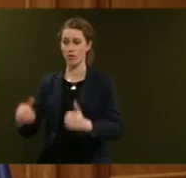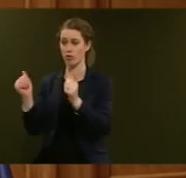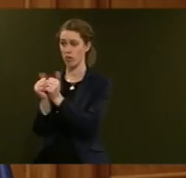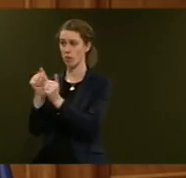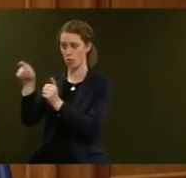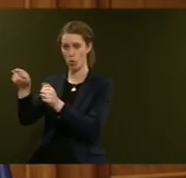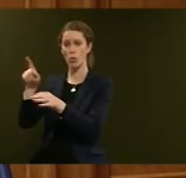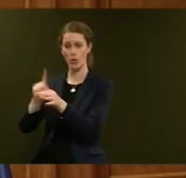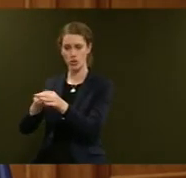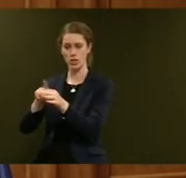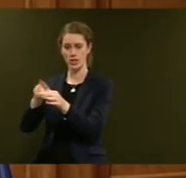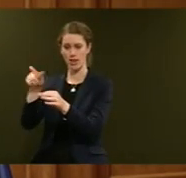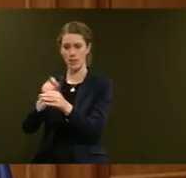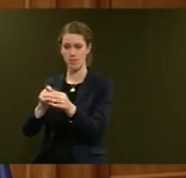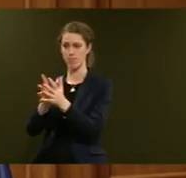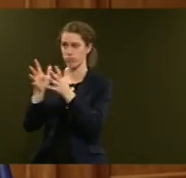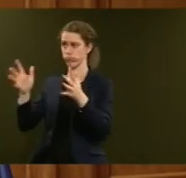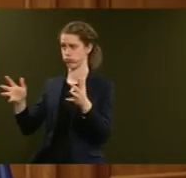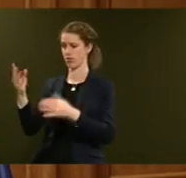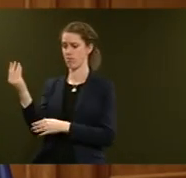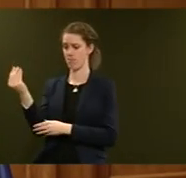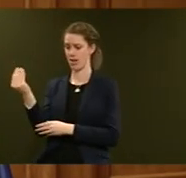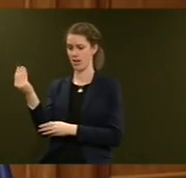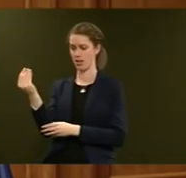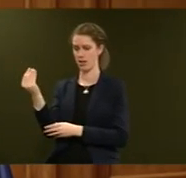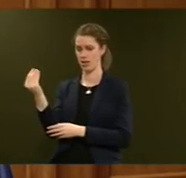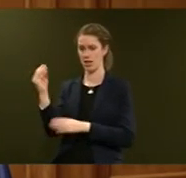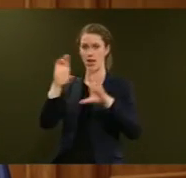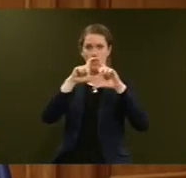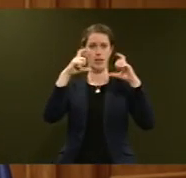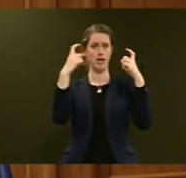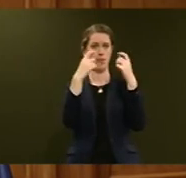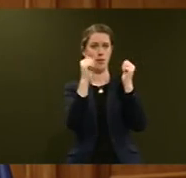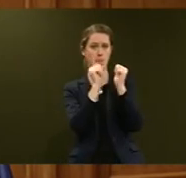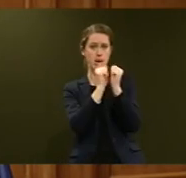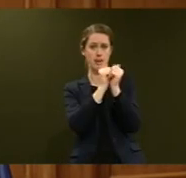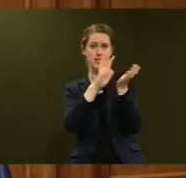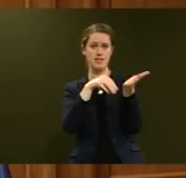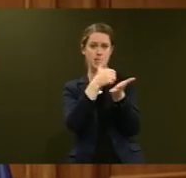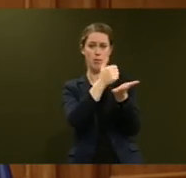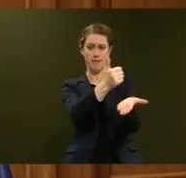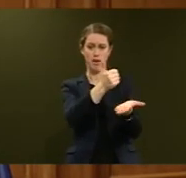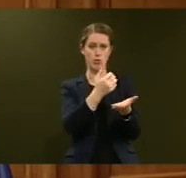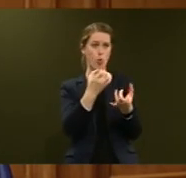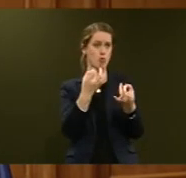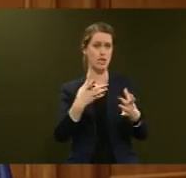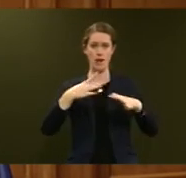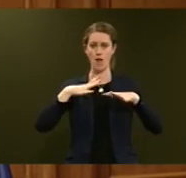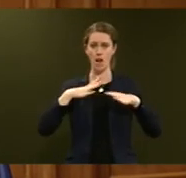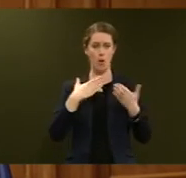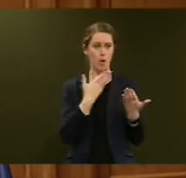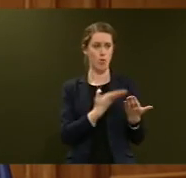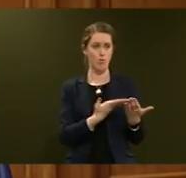question. It is a significant amount of money. The cabinet paper establishing the fund is already available. the